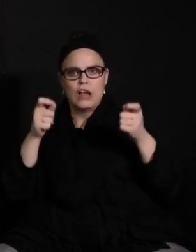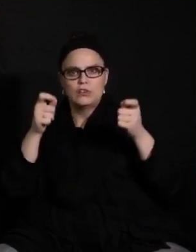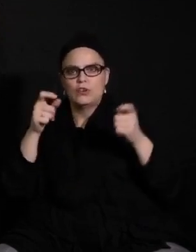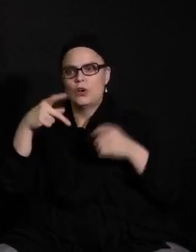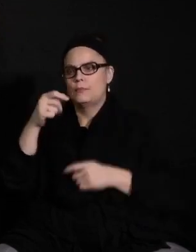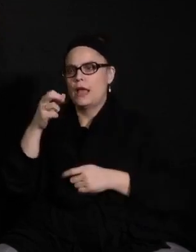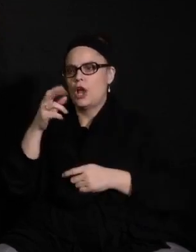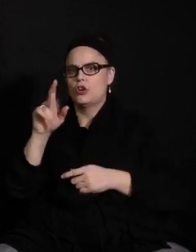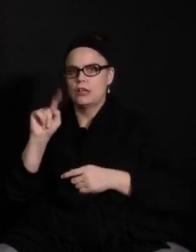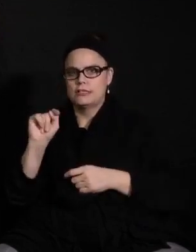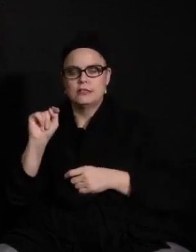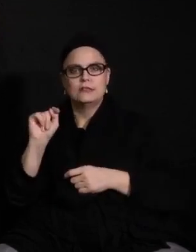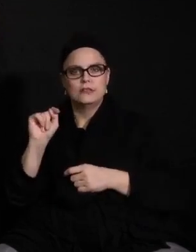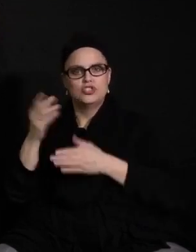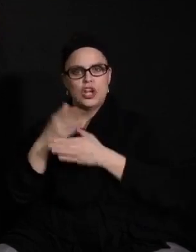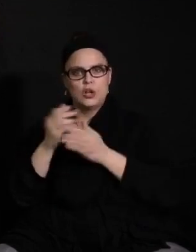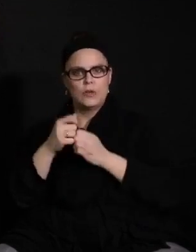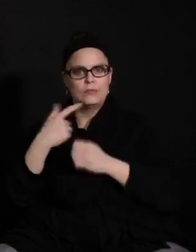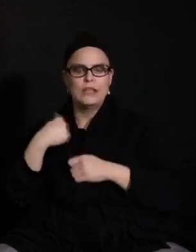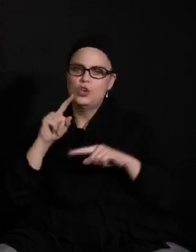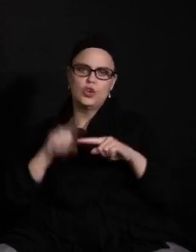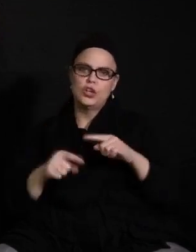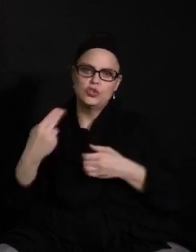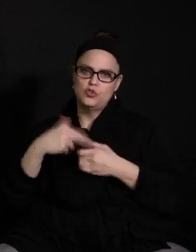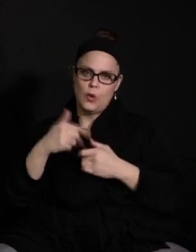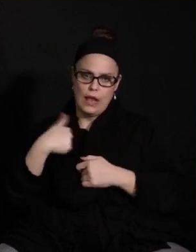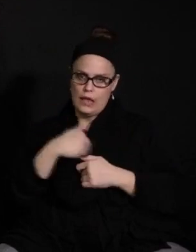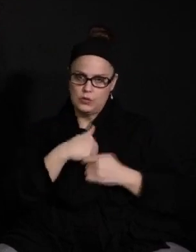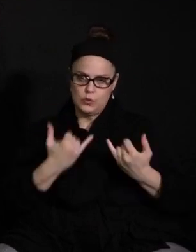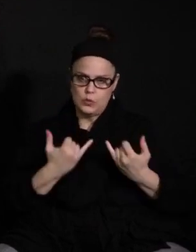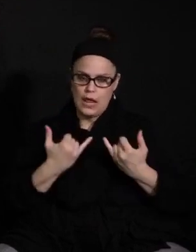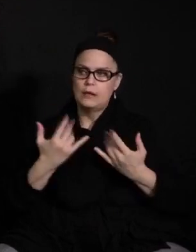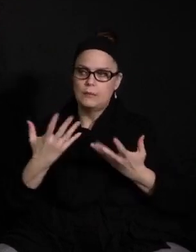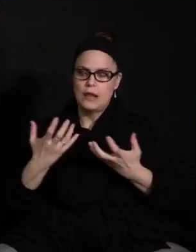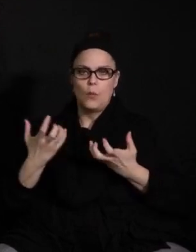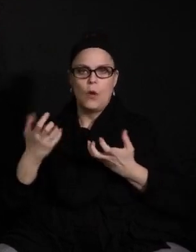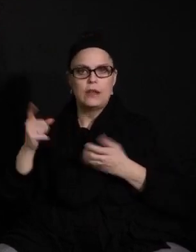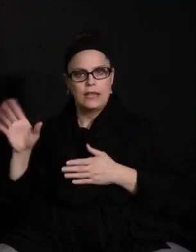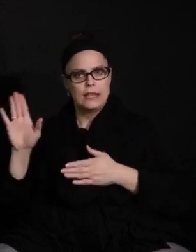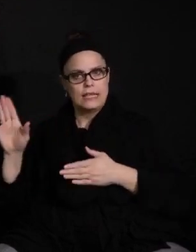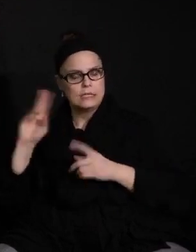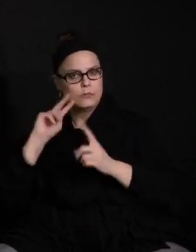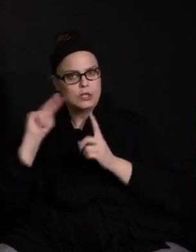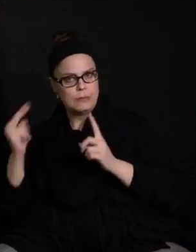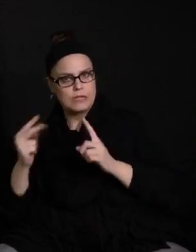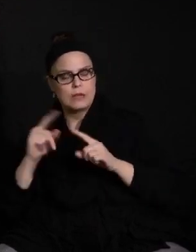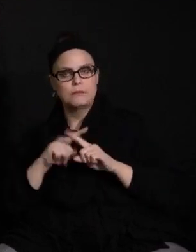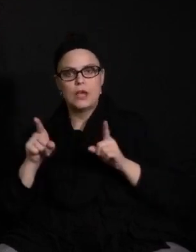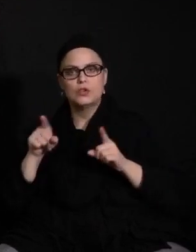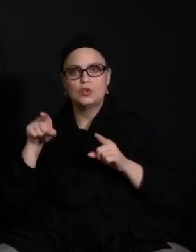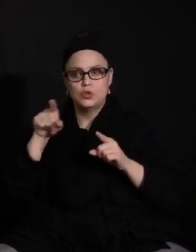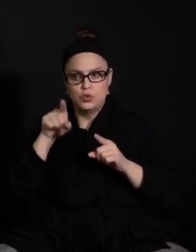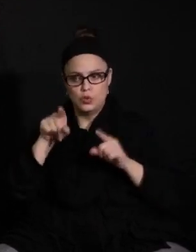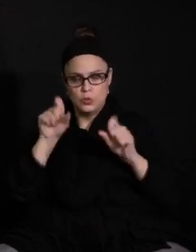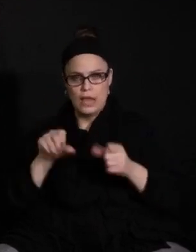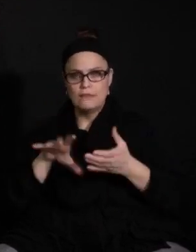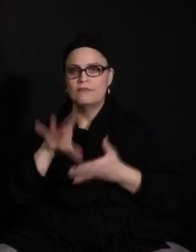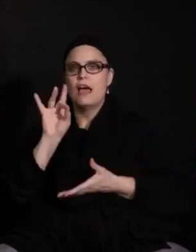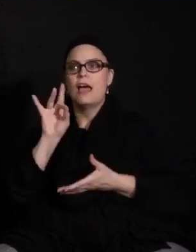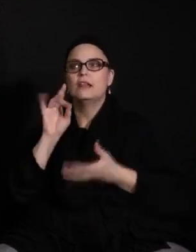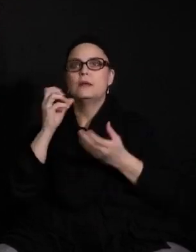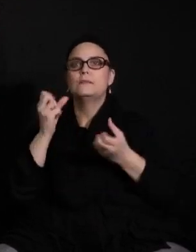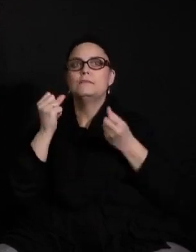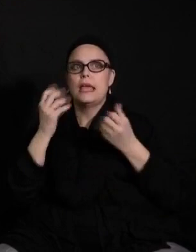tonight, but I did ask him for to share some perspectives. First, you can find lots of information on the reopen